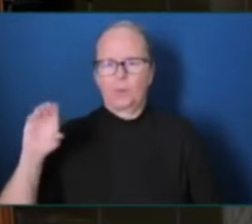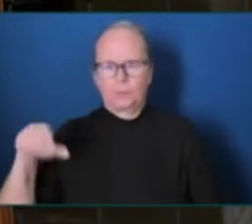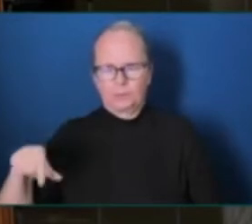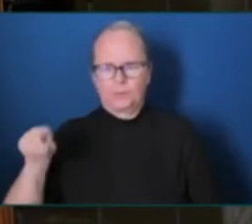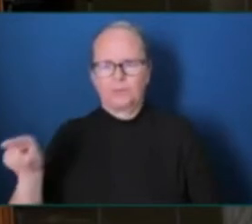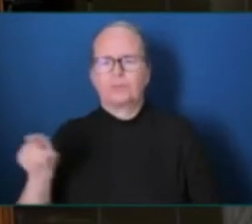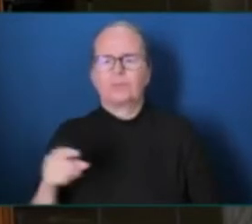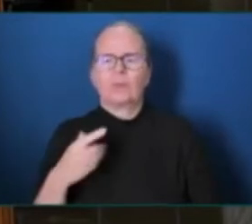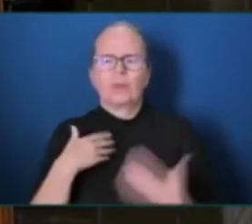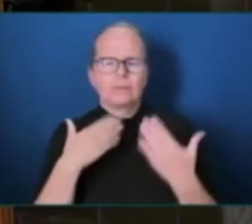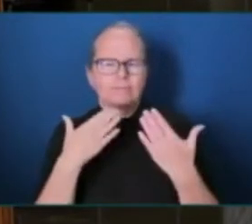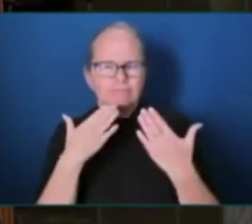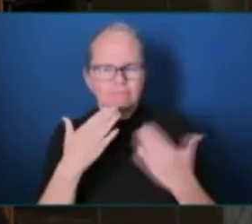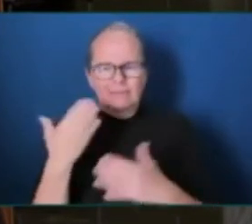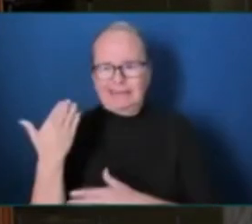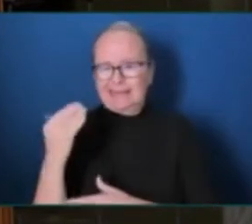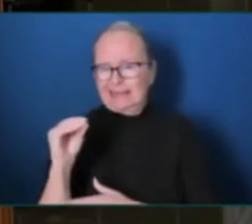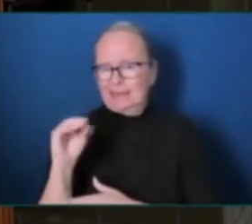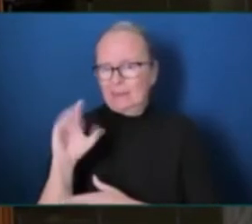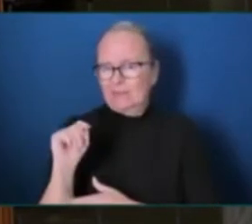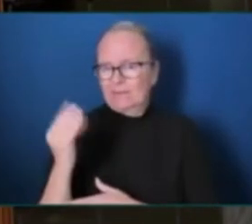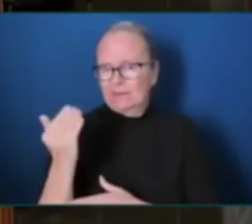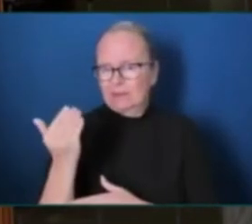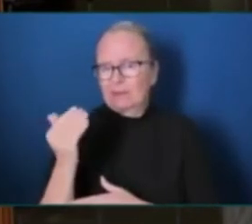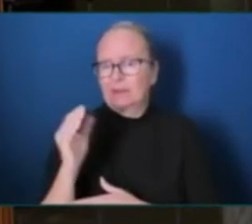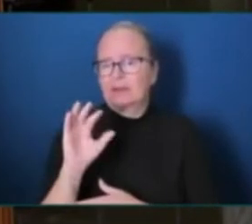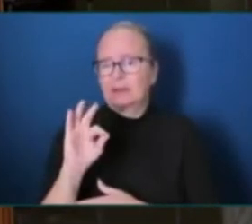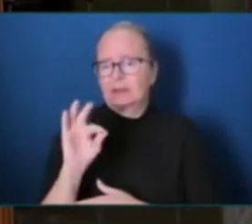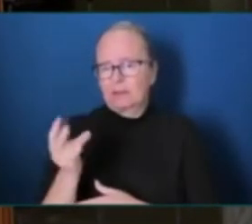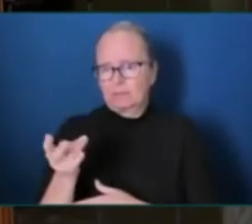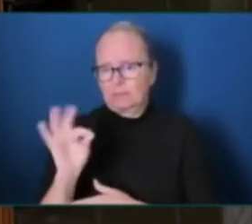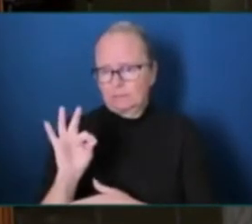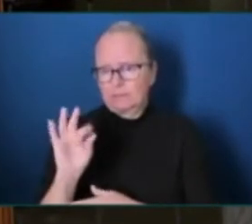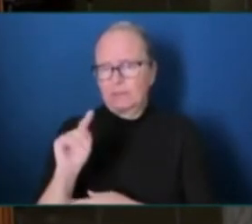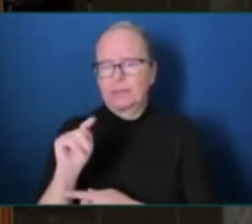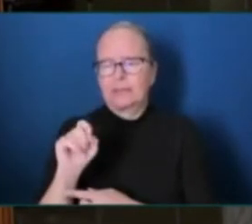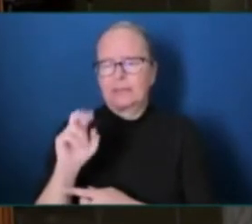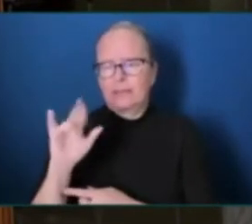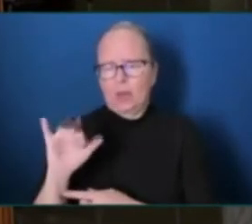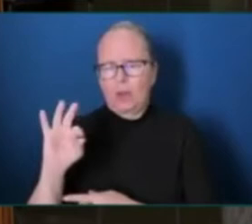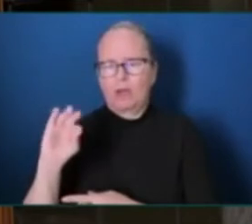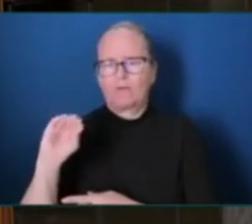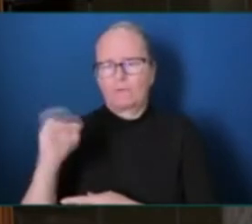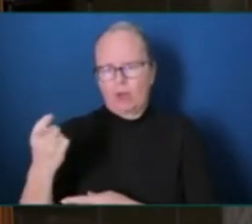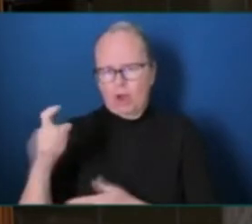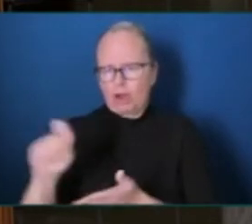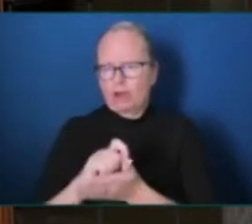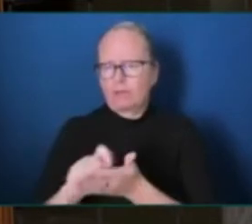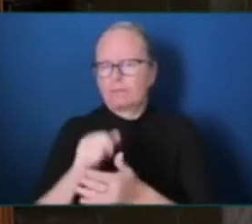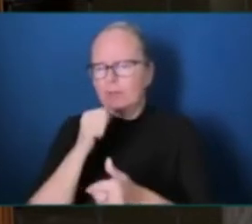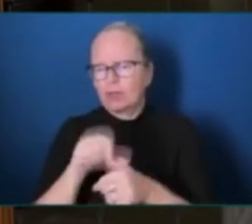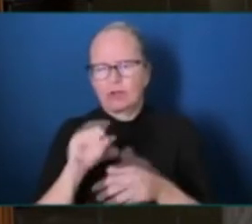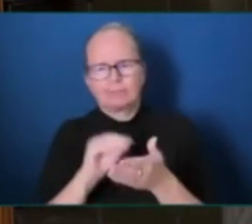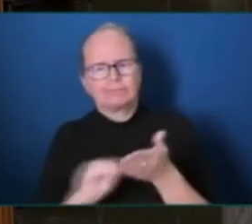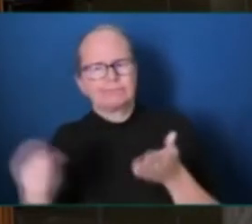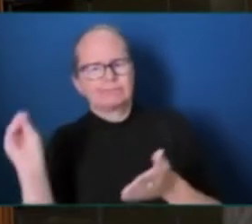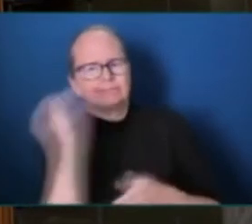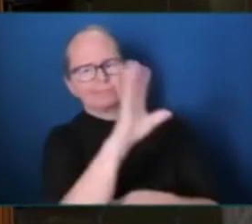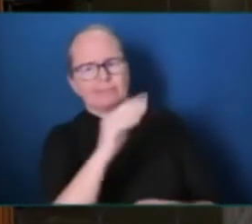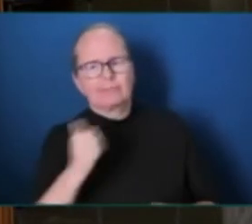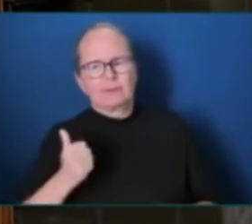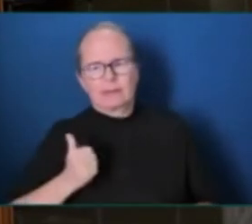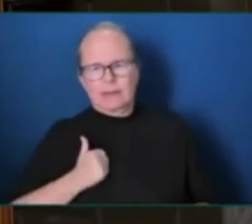letter to the Canadian Cancer Society asking for support for his upcoming run. He wrote, we need your help.